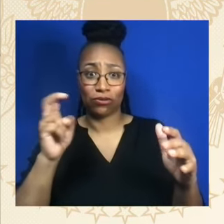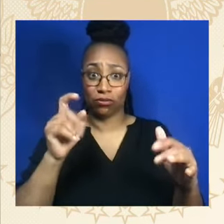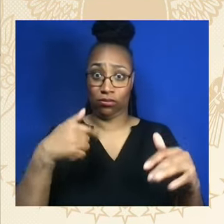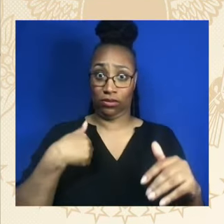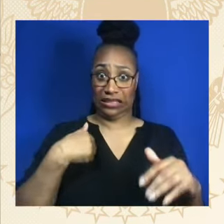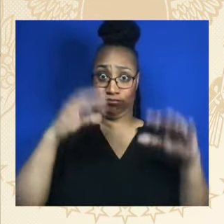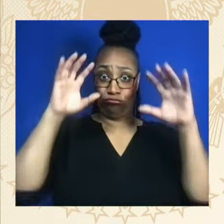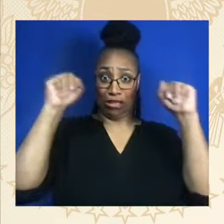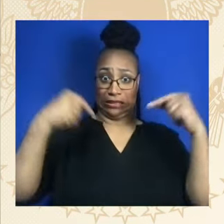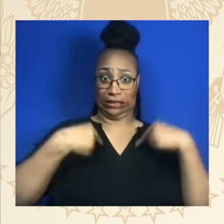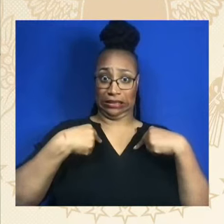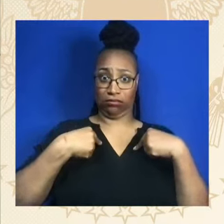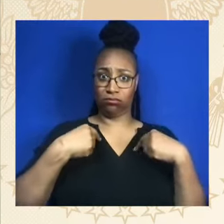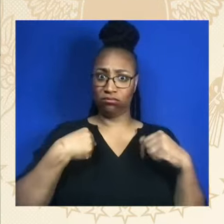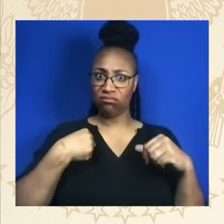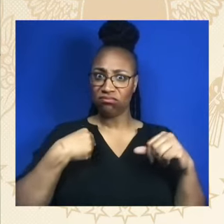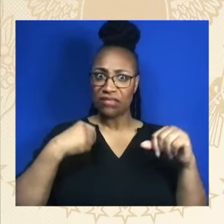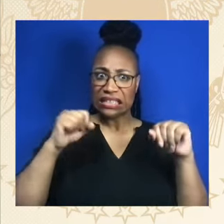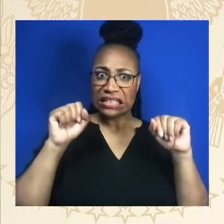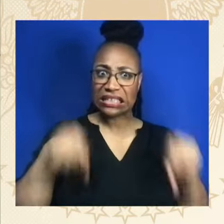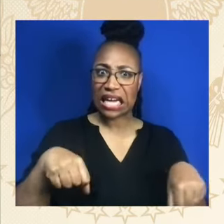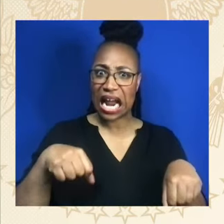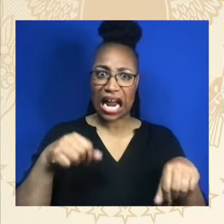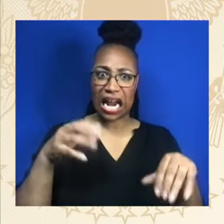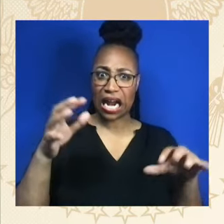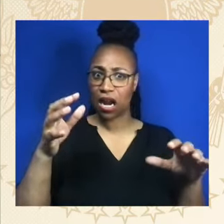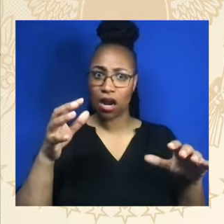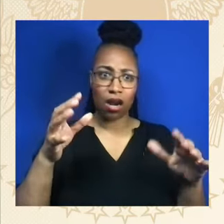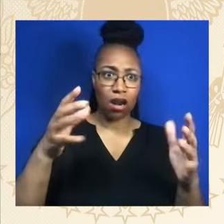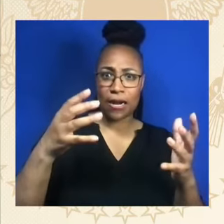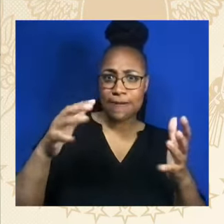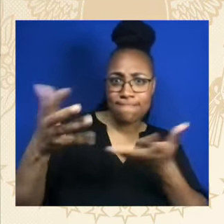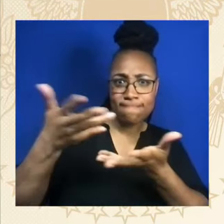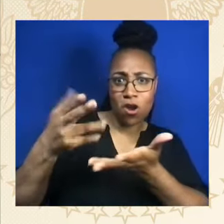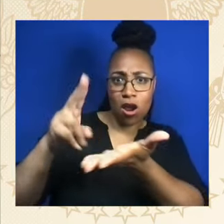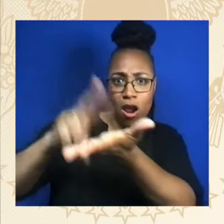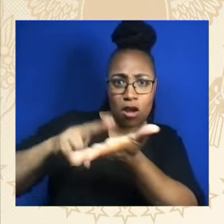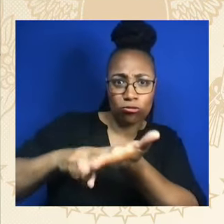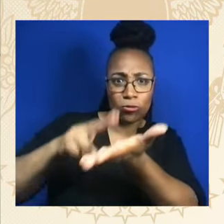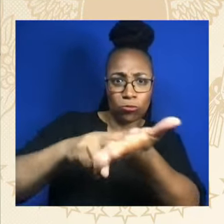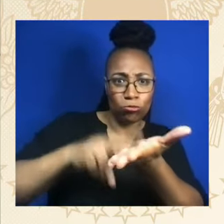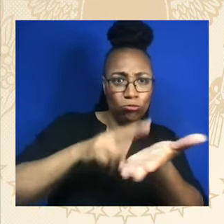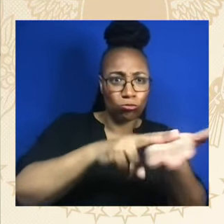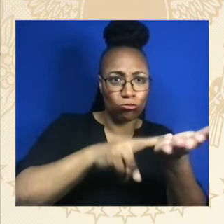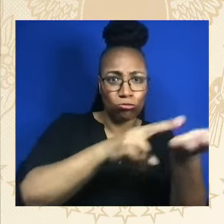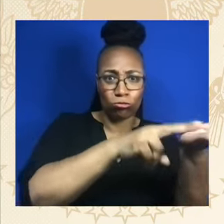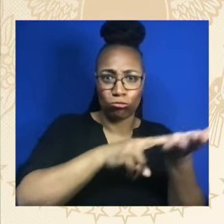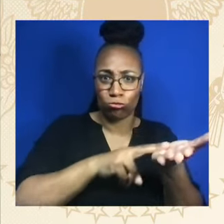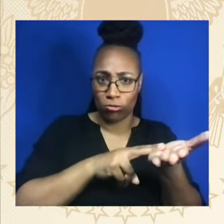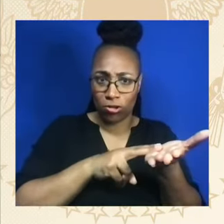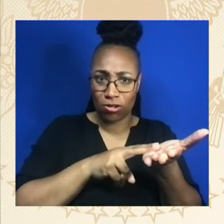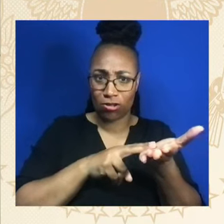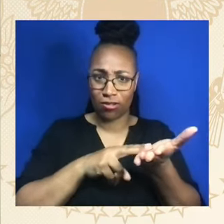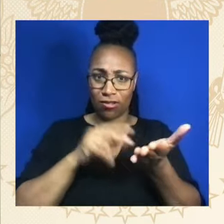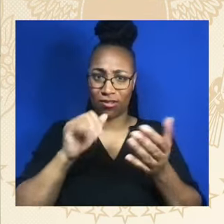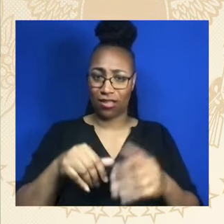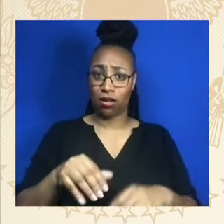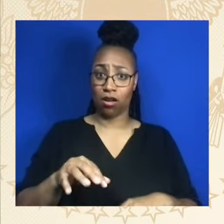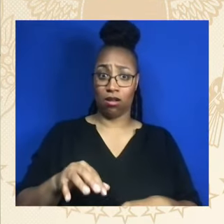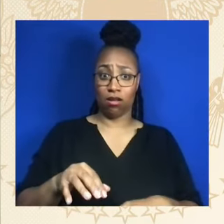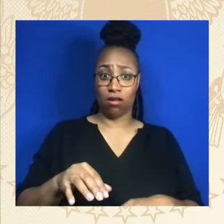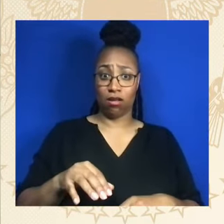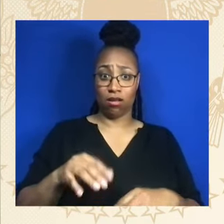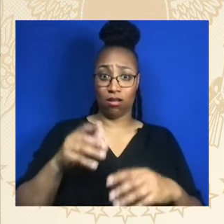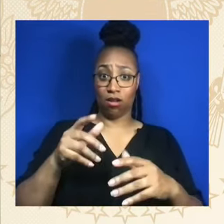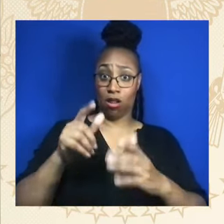in 1933, they passed an American — Buy American legislation. It doesn't violate any international rules. It says that the